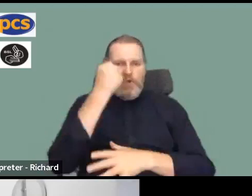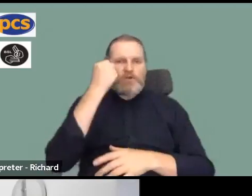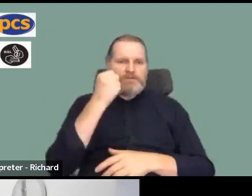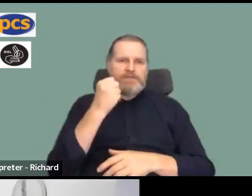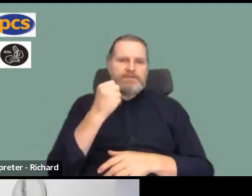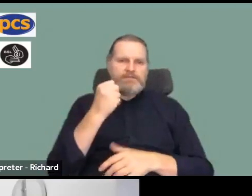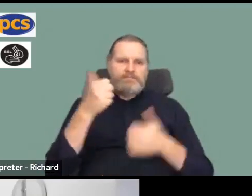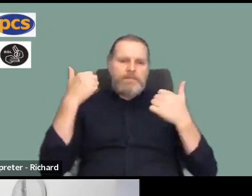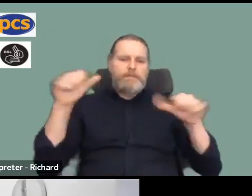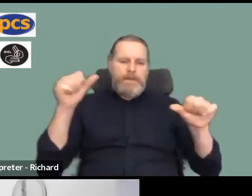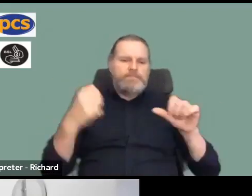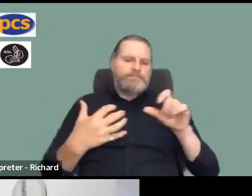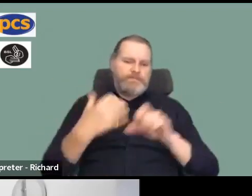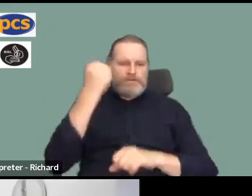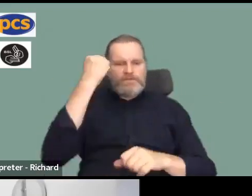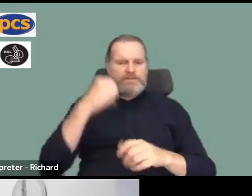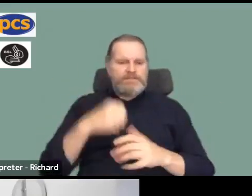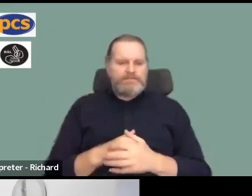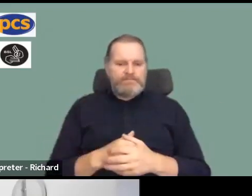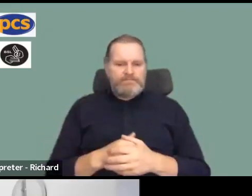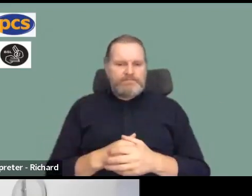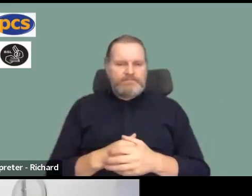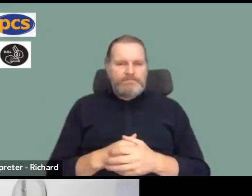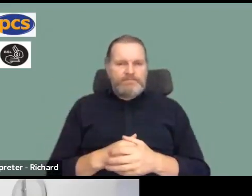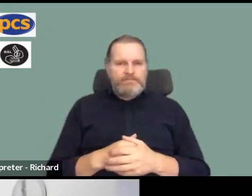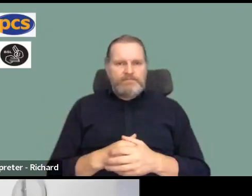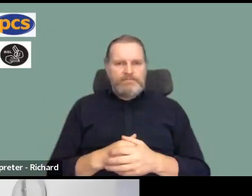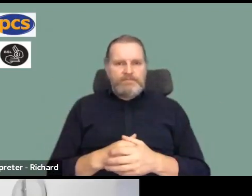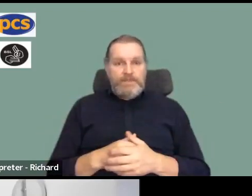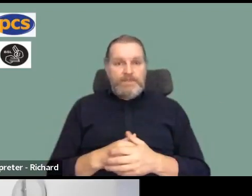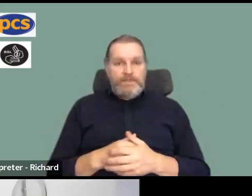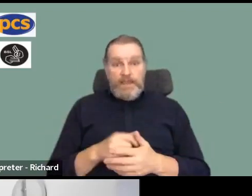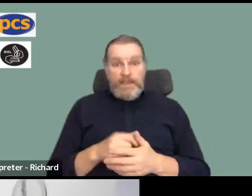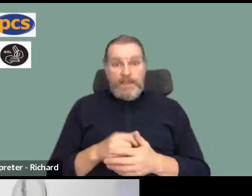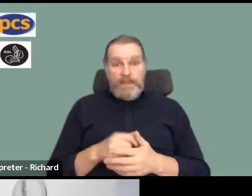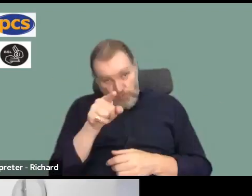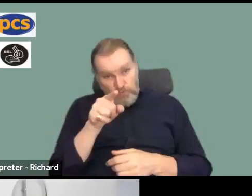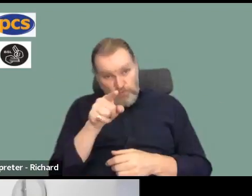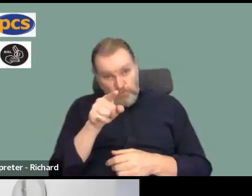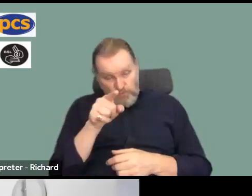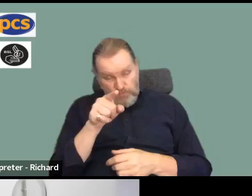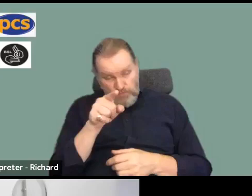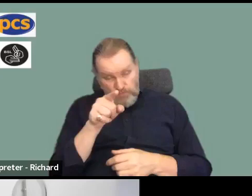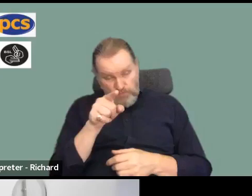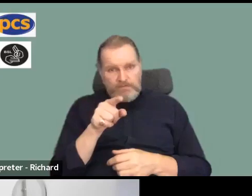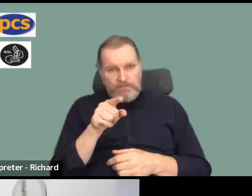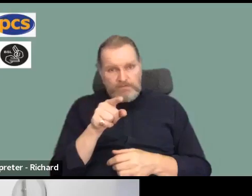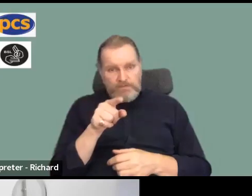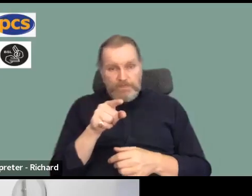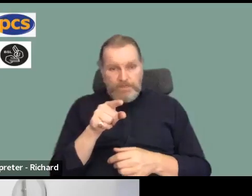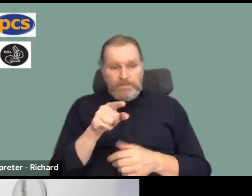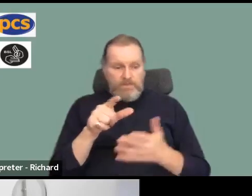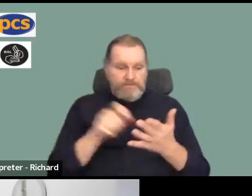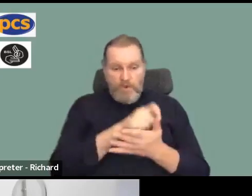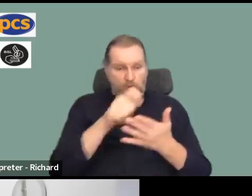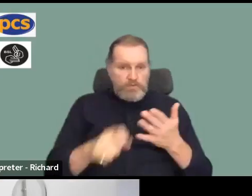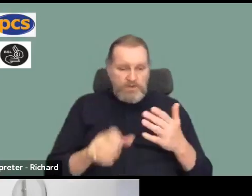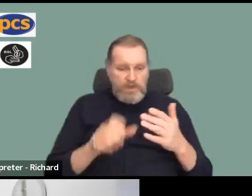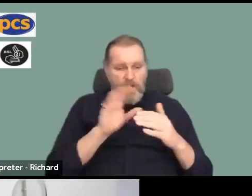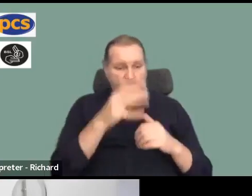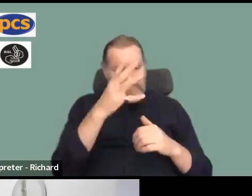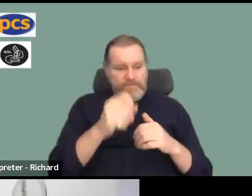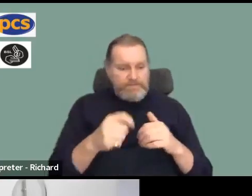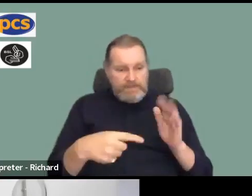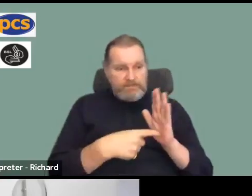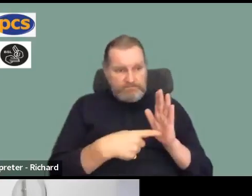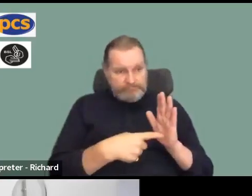for without action taking place. So the minute you can go into the room and say, we can now take action, A, B, C, D, E, and this is what